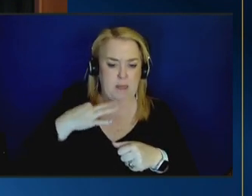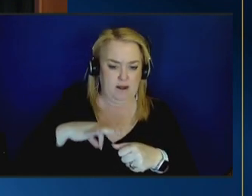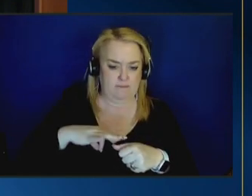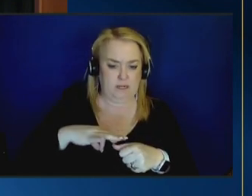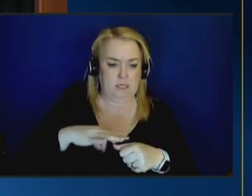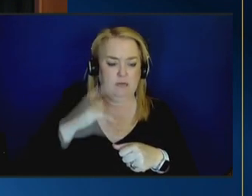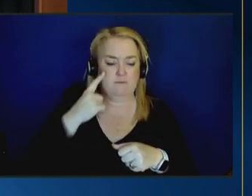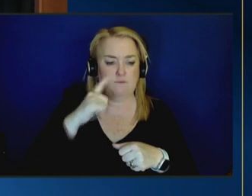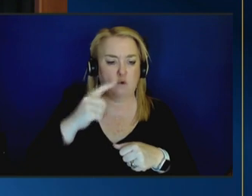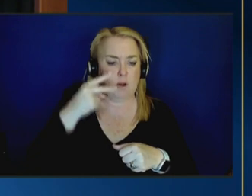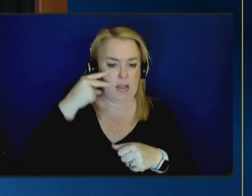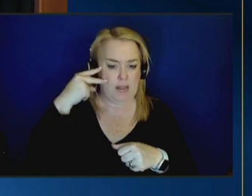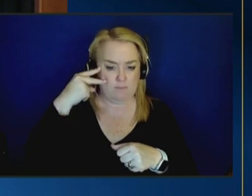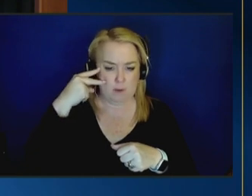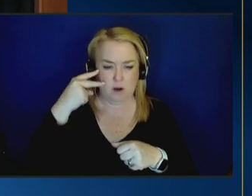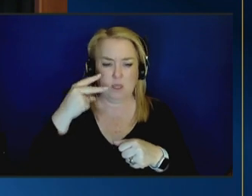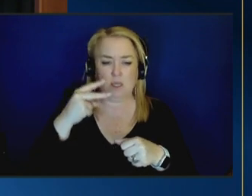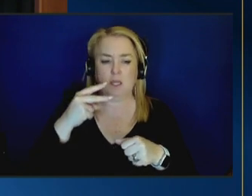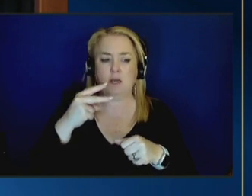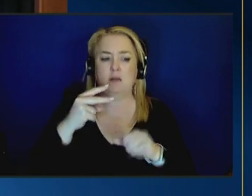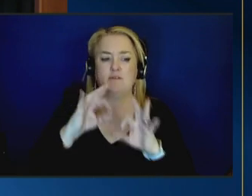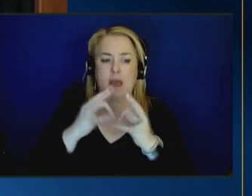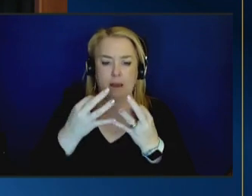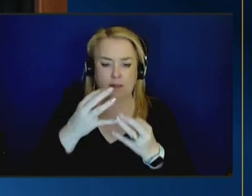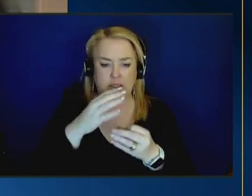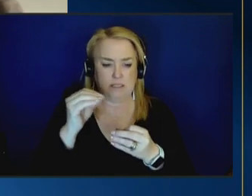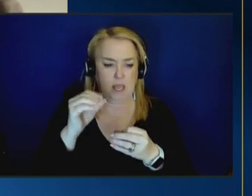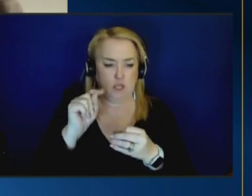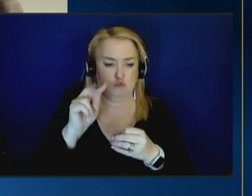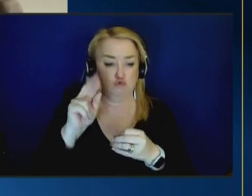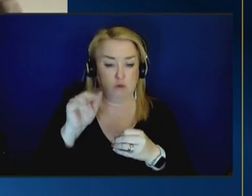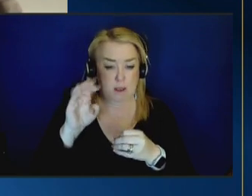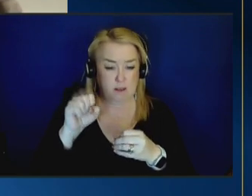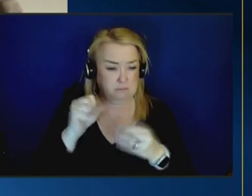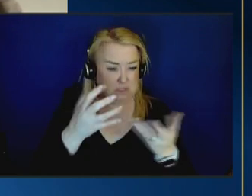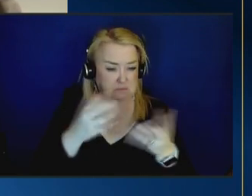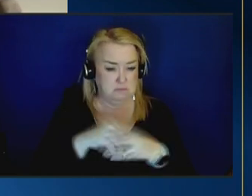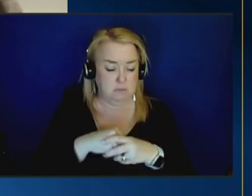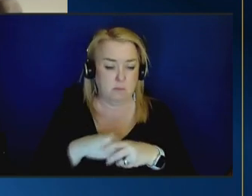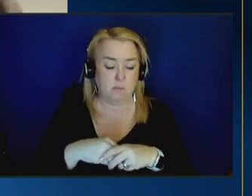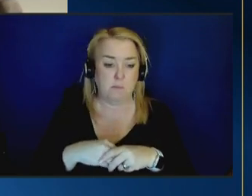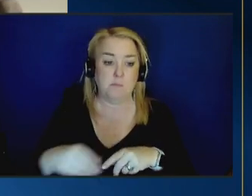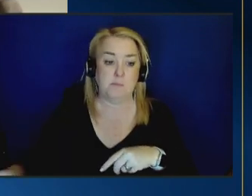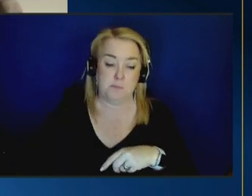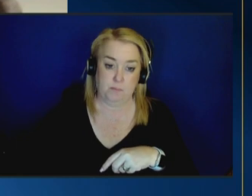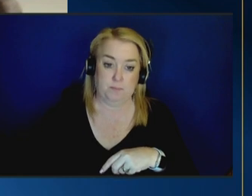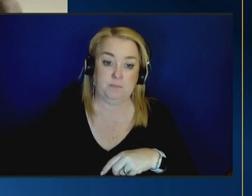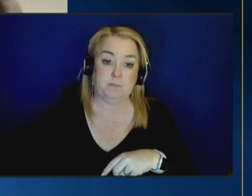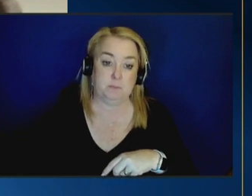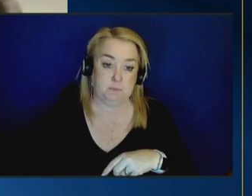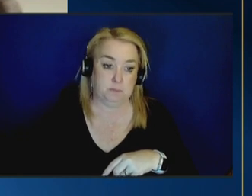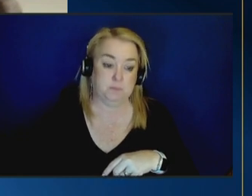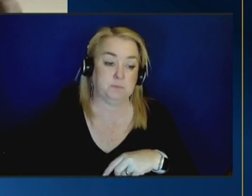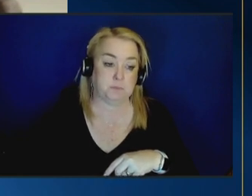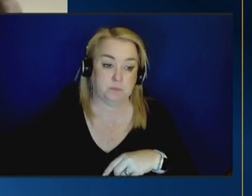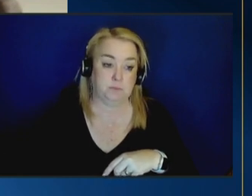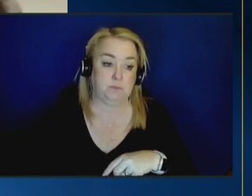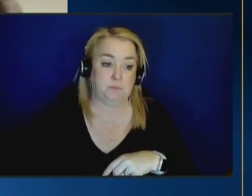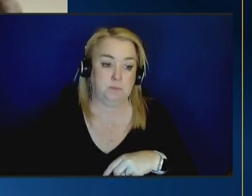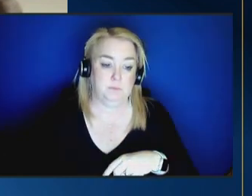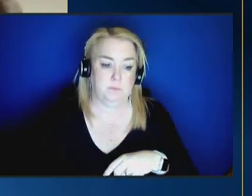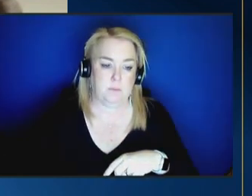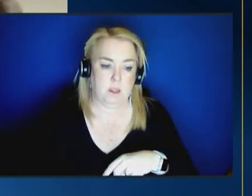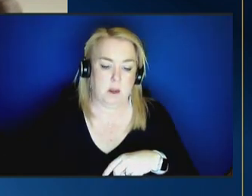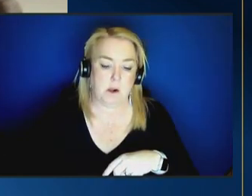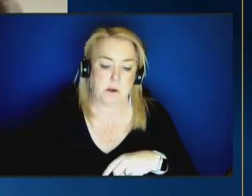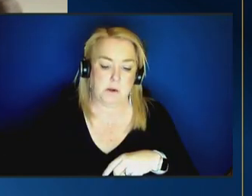families um and and tribes um well i think at this stage um the benefit has been pretty